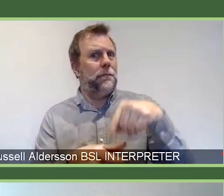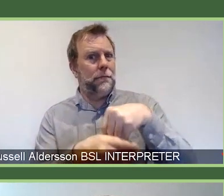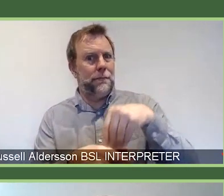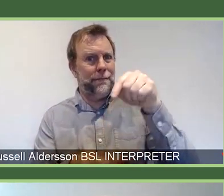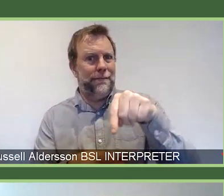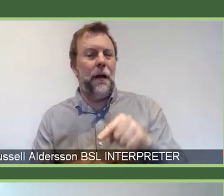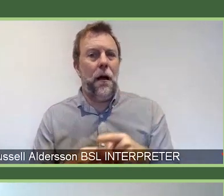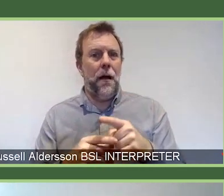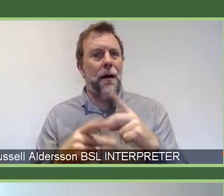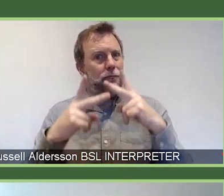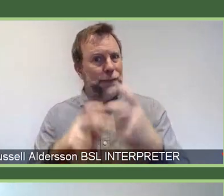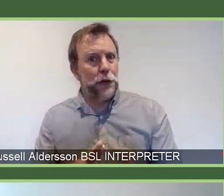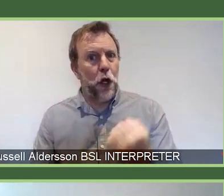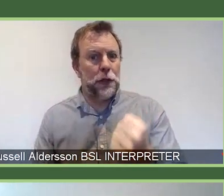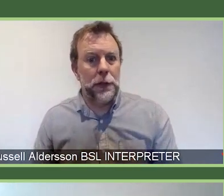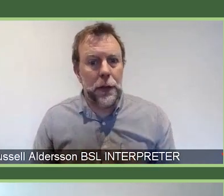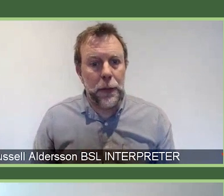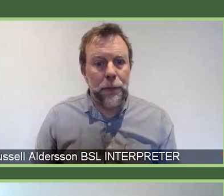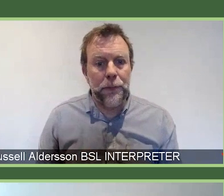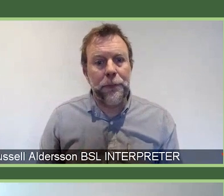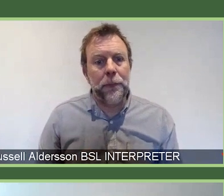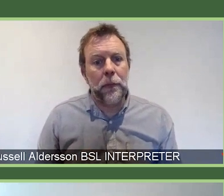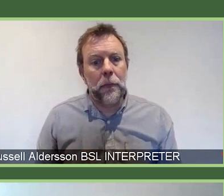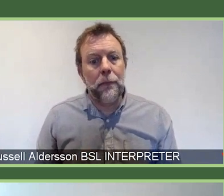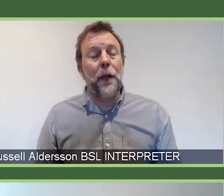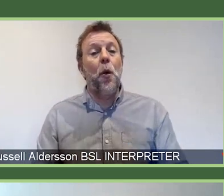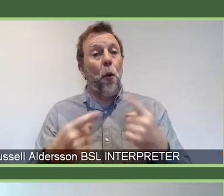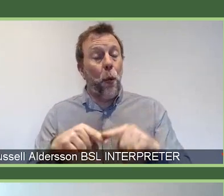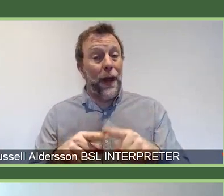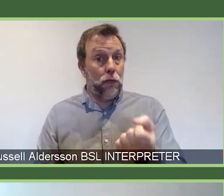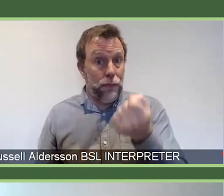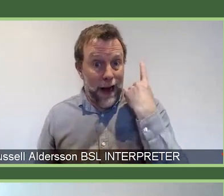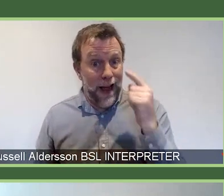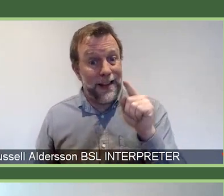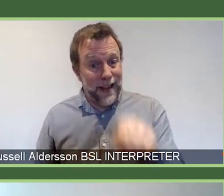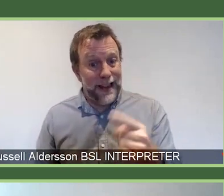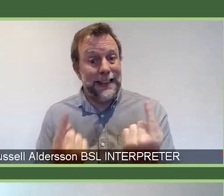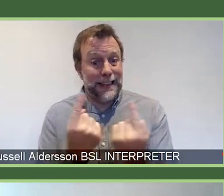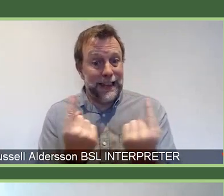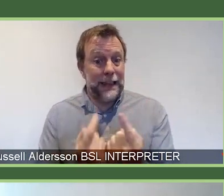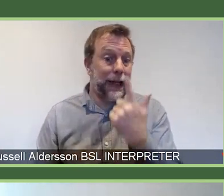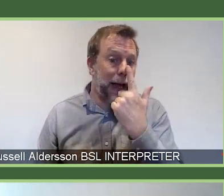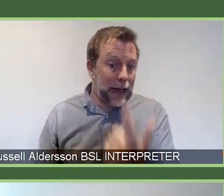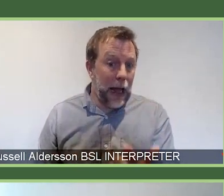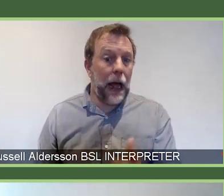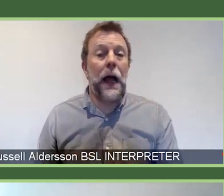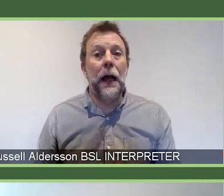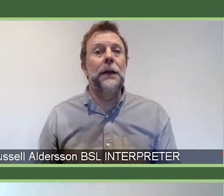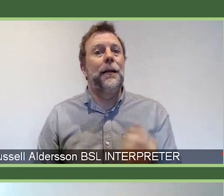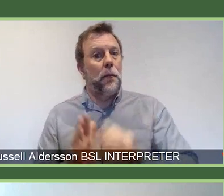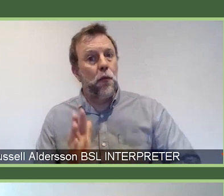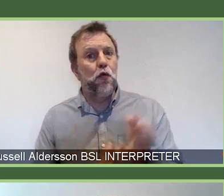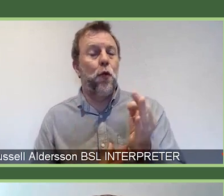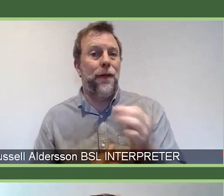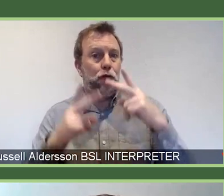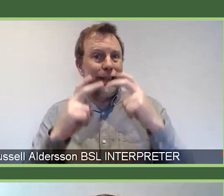icon that we are looking for. And we recognise that these things can fundamentally change the whole fields of research overnight.